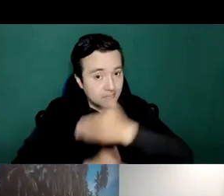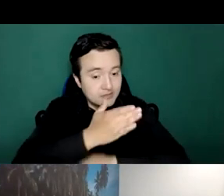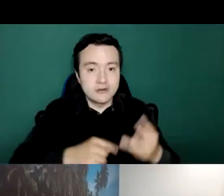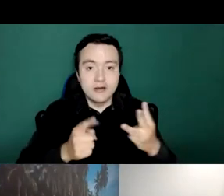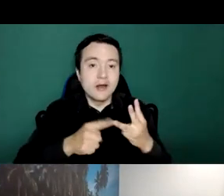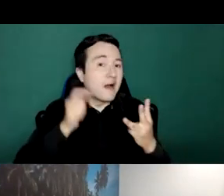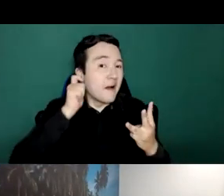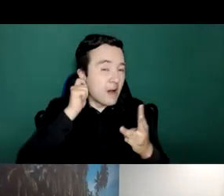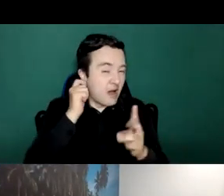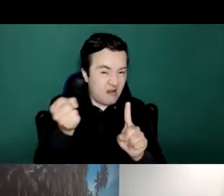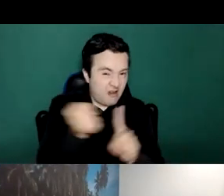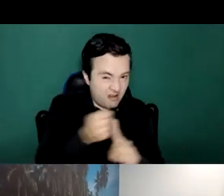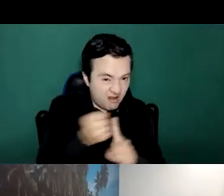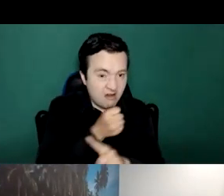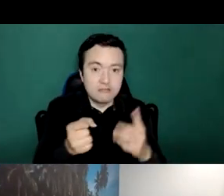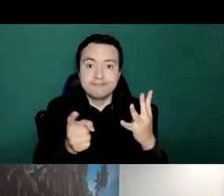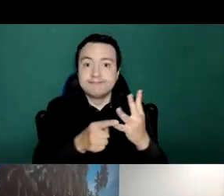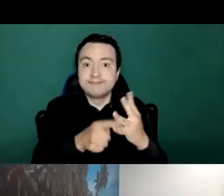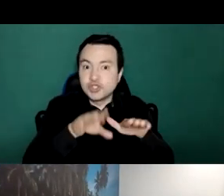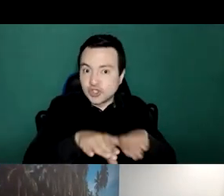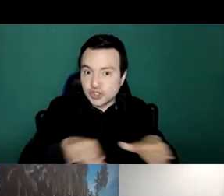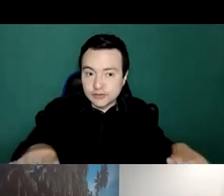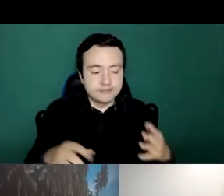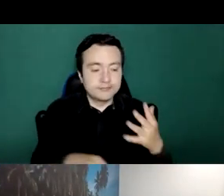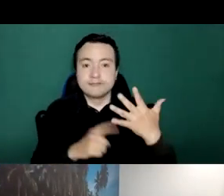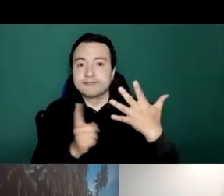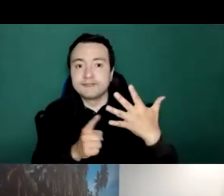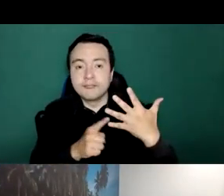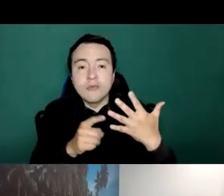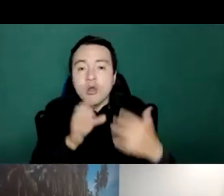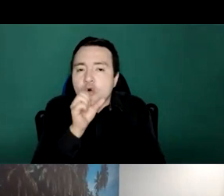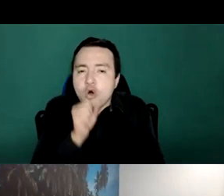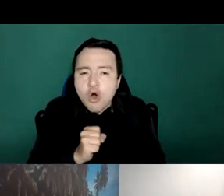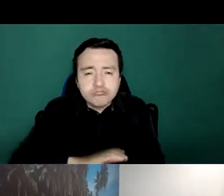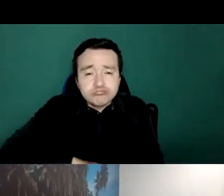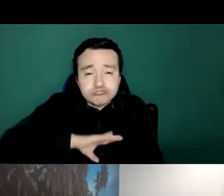women who have suffered acts of violence in children as well